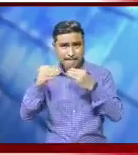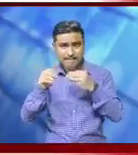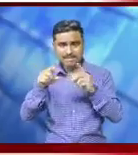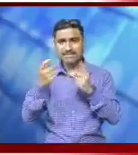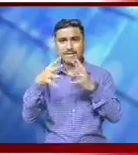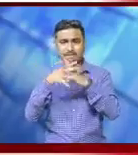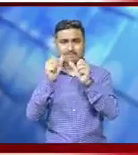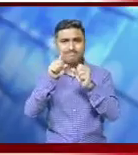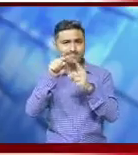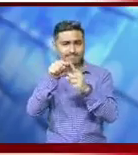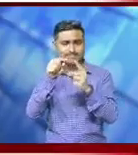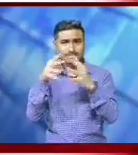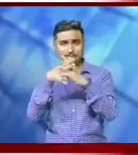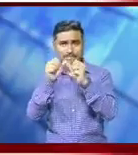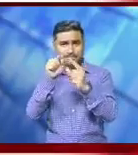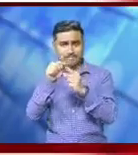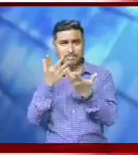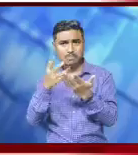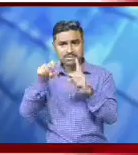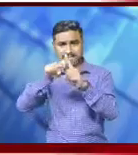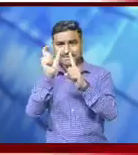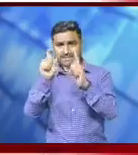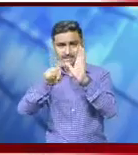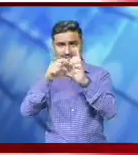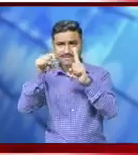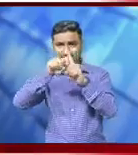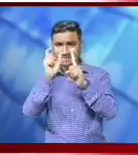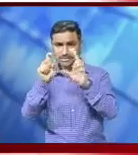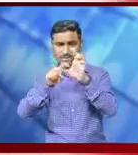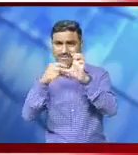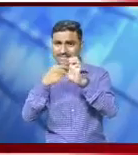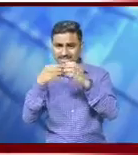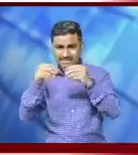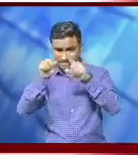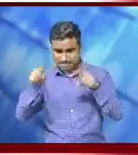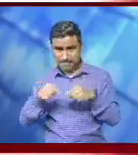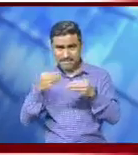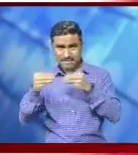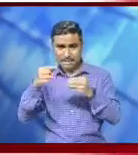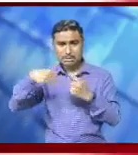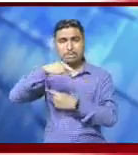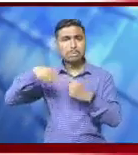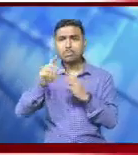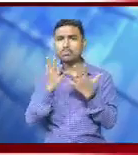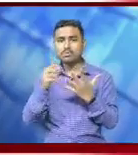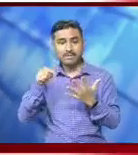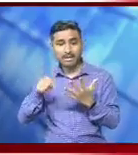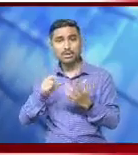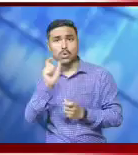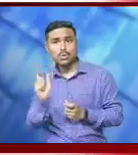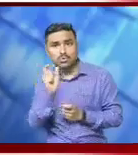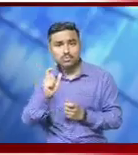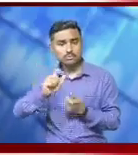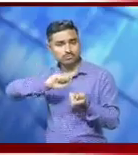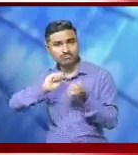often packaging food stubs like chips, wai-wai, kurkure, etc. are single-use and therefore non